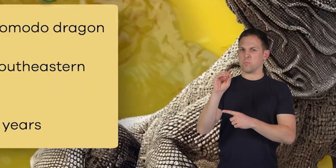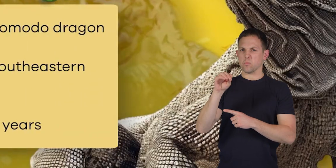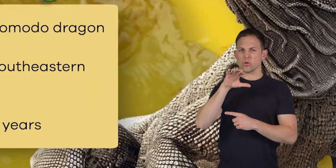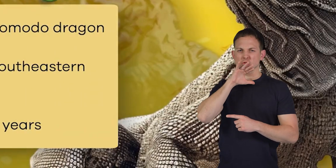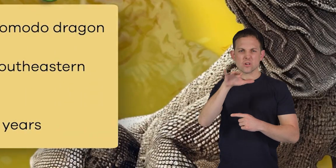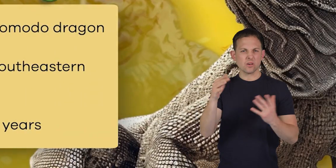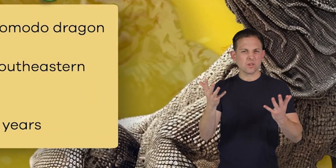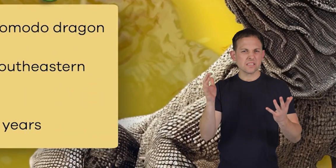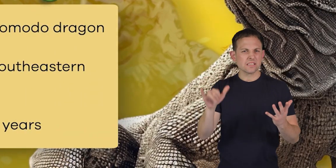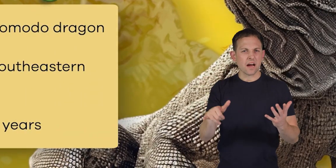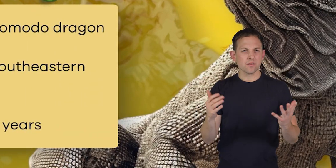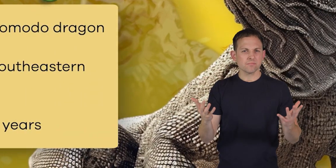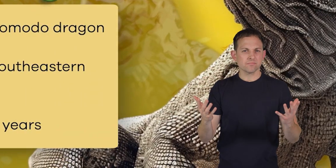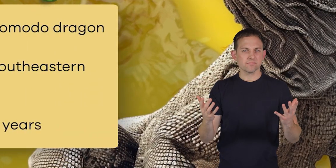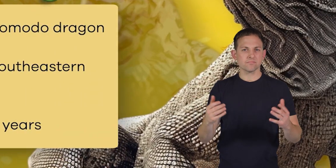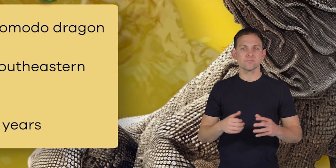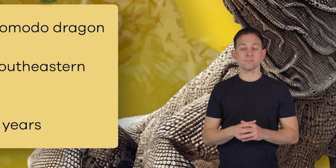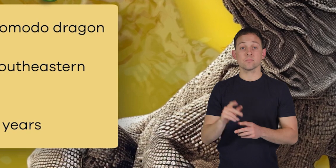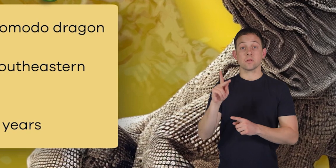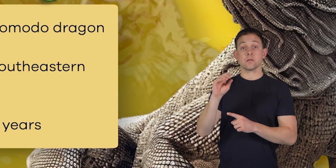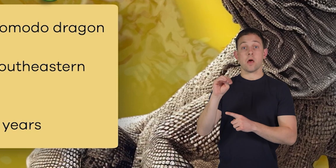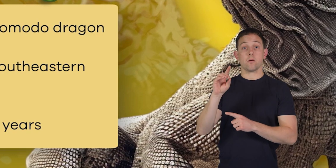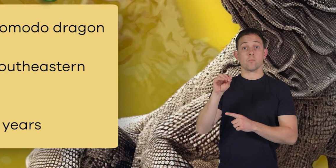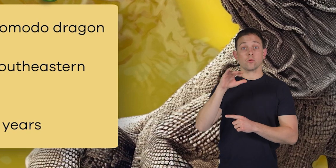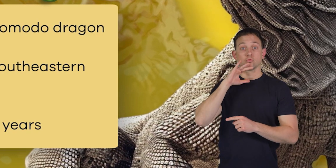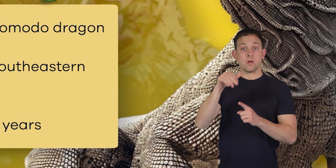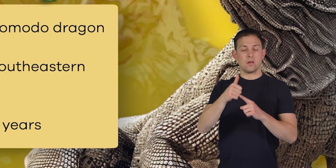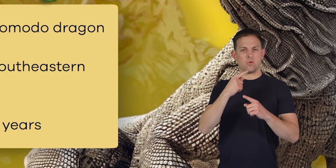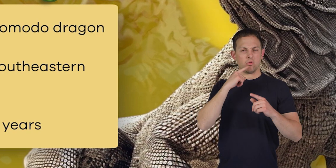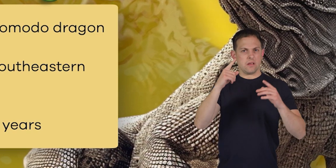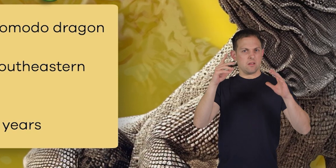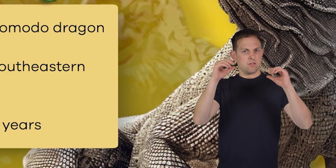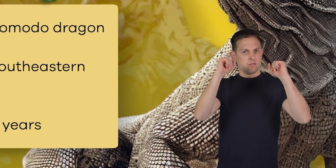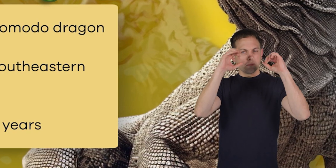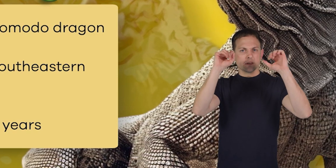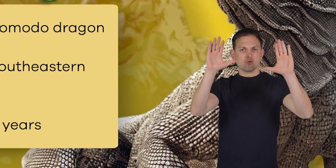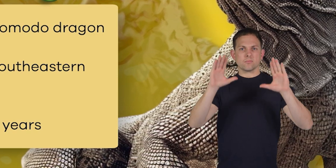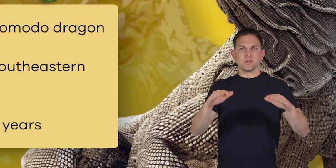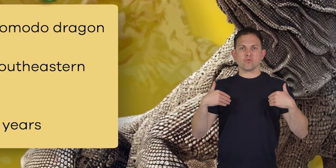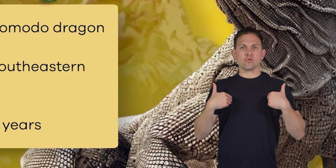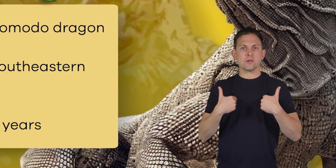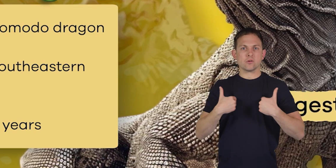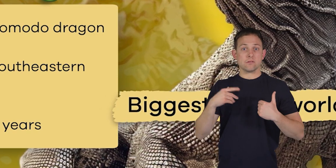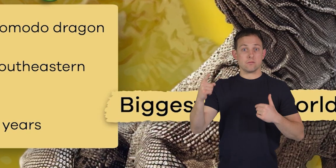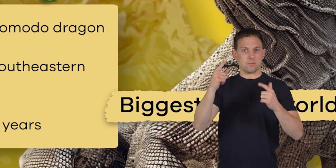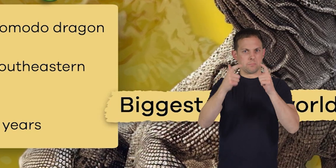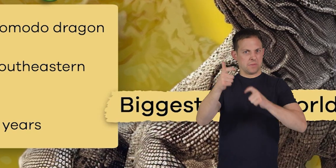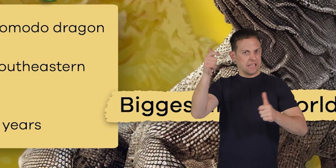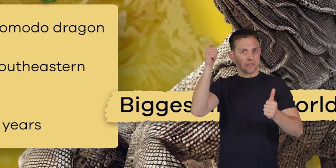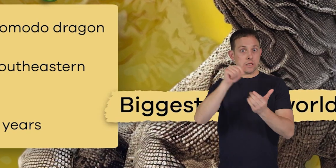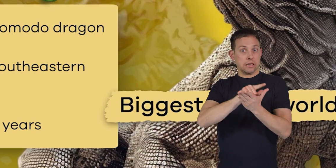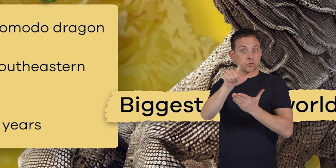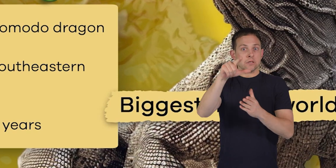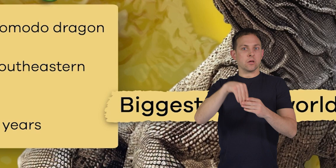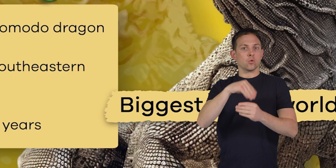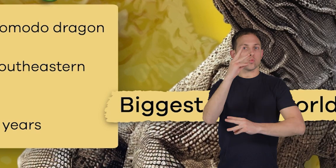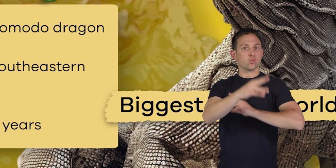What are Komodo dragons? Komodo dragons are incredible creatures. They're the